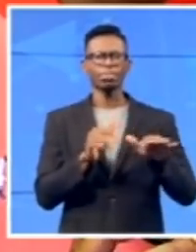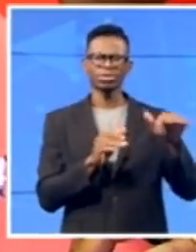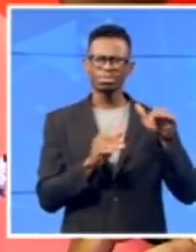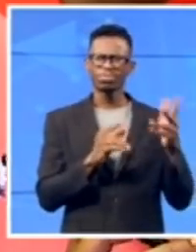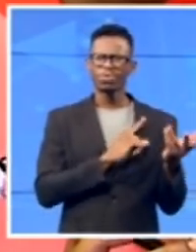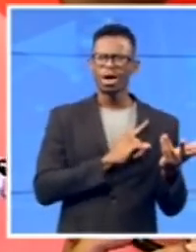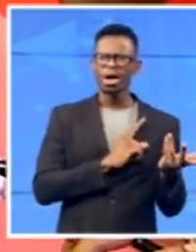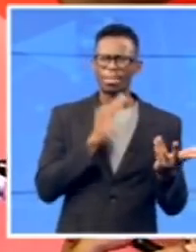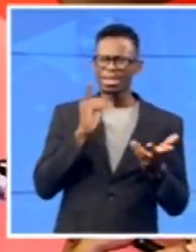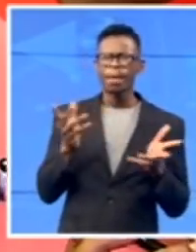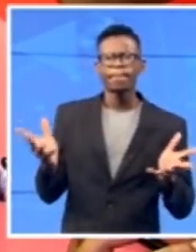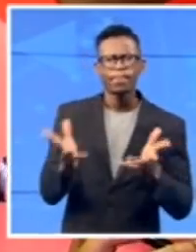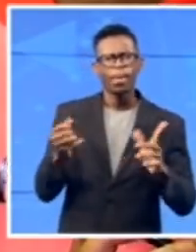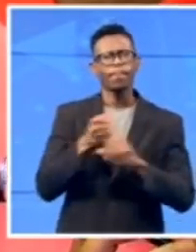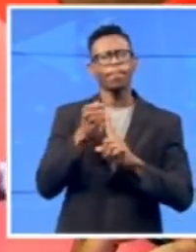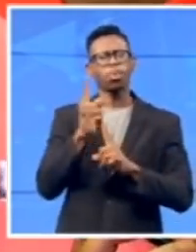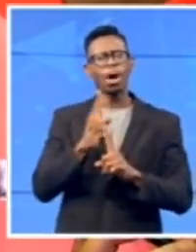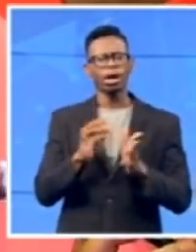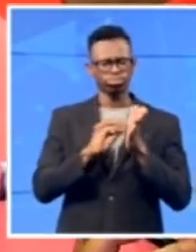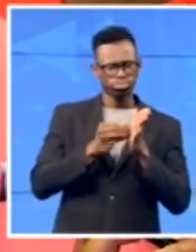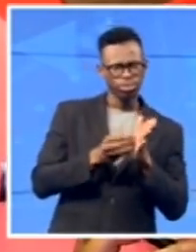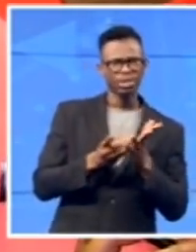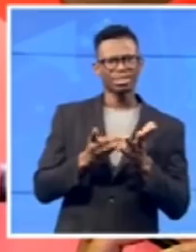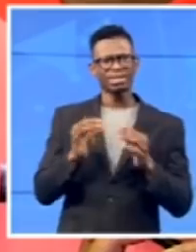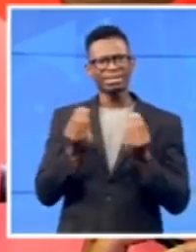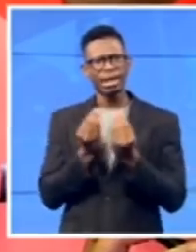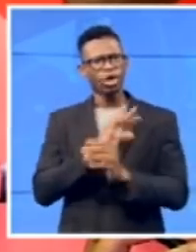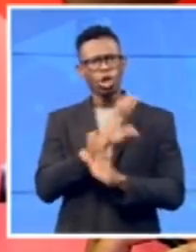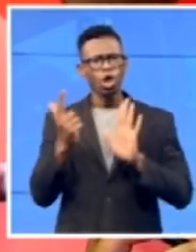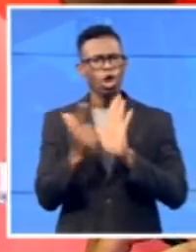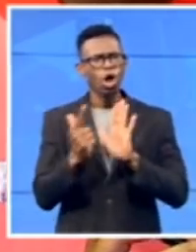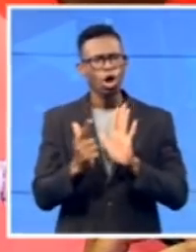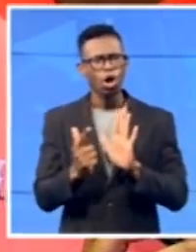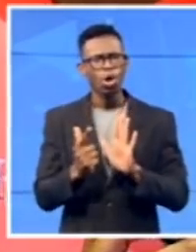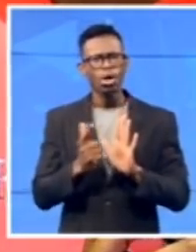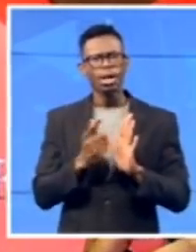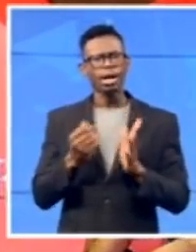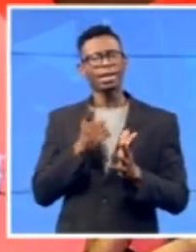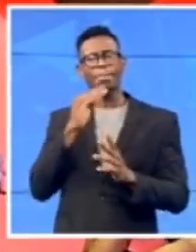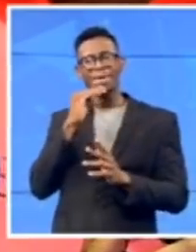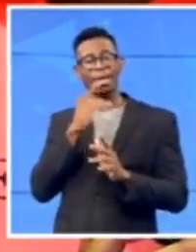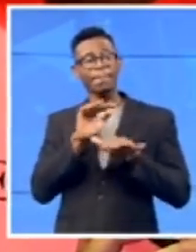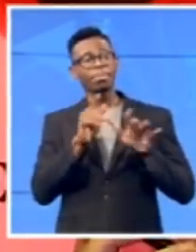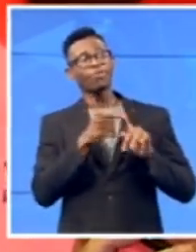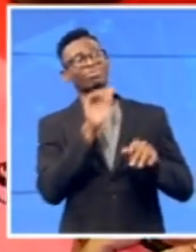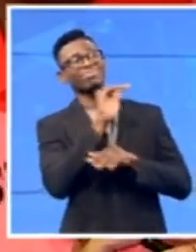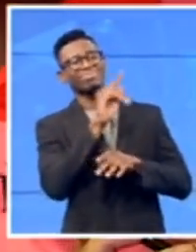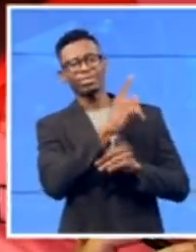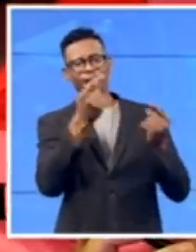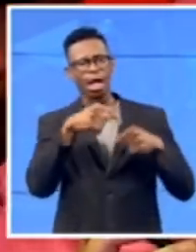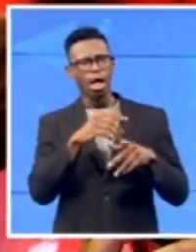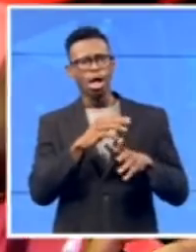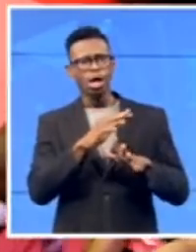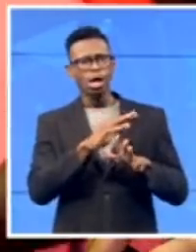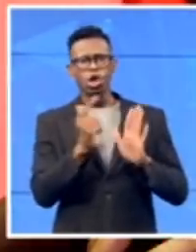country. Against a country. He is protecting illegal immigrants. So if you say that he is protecting a drug dealer,